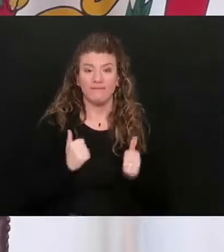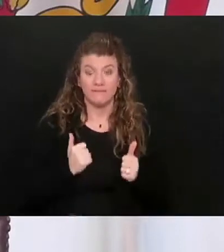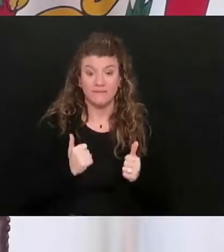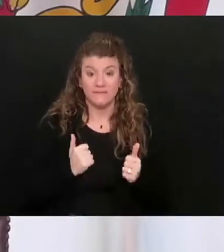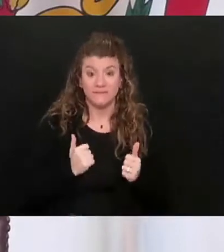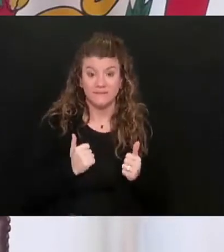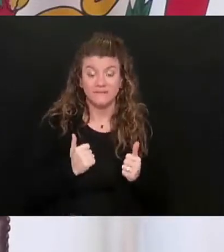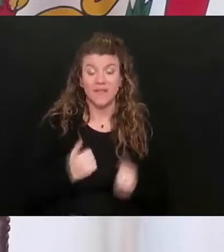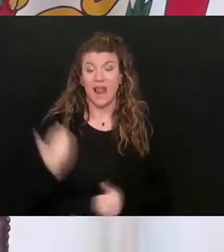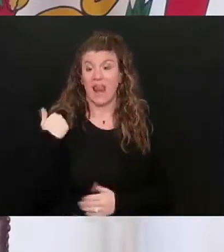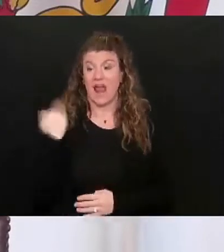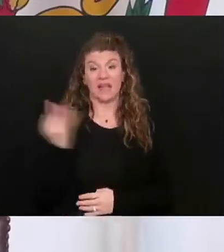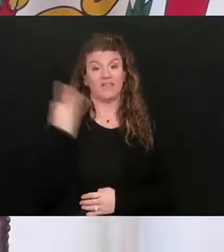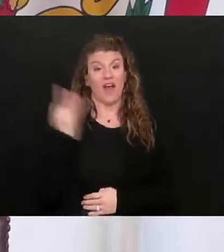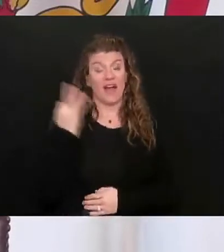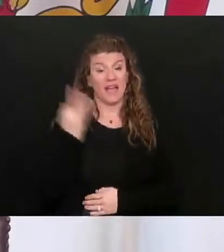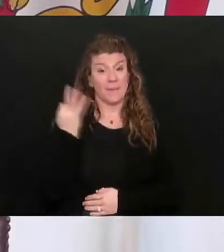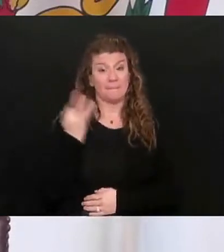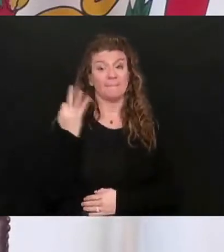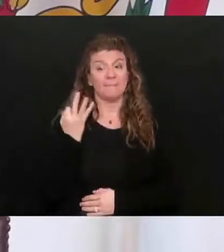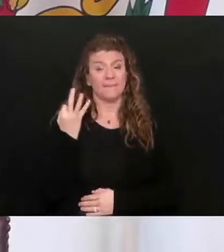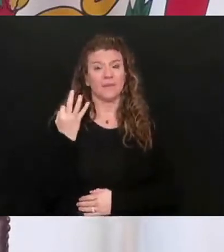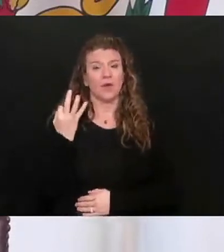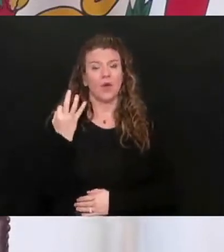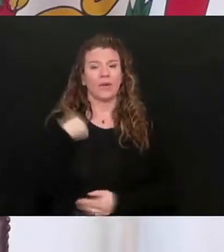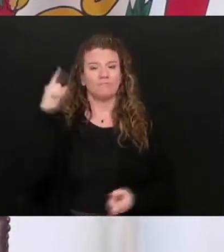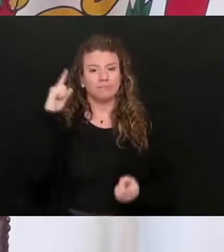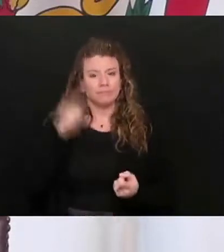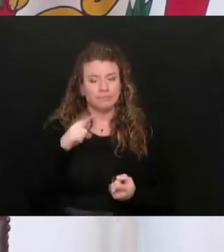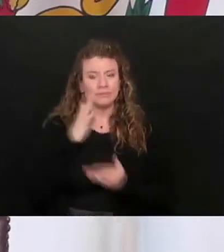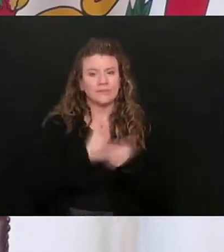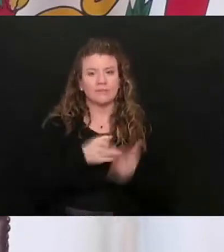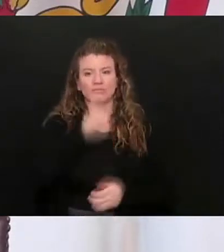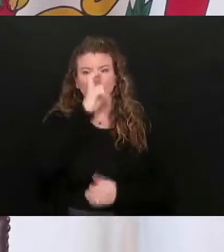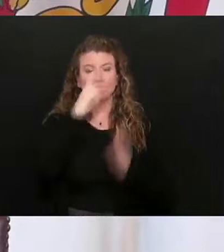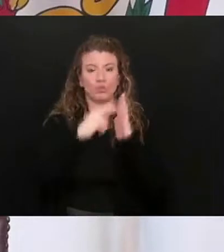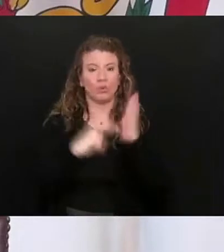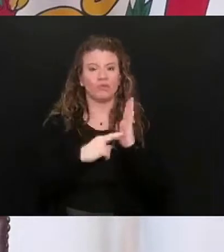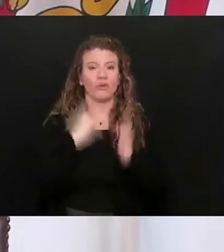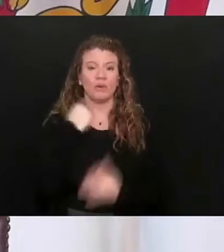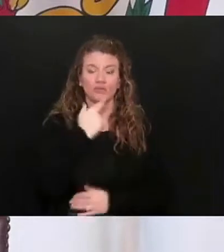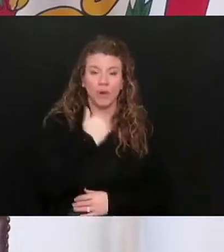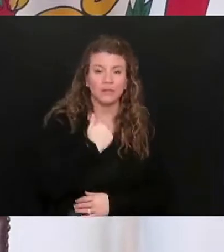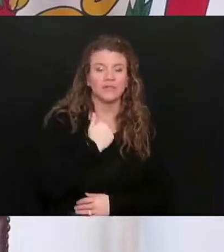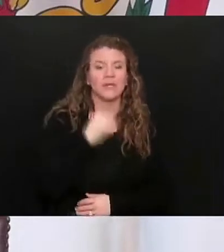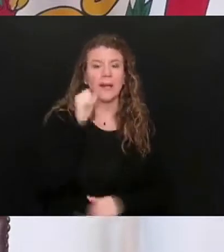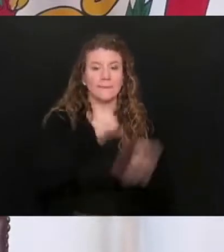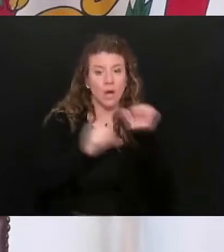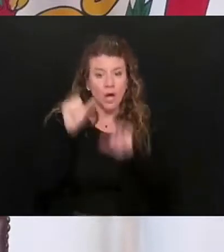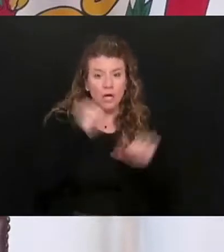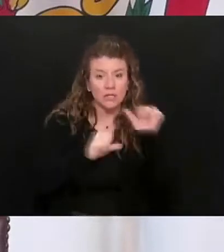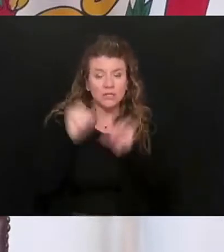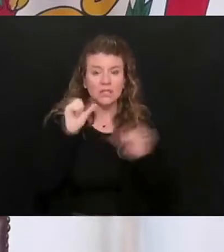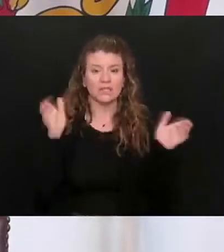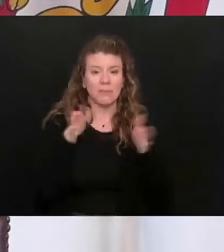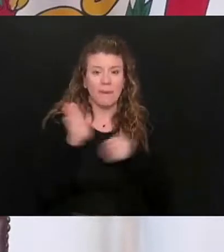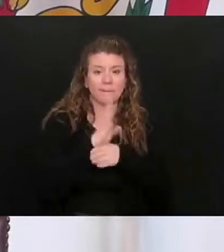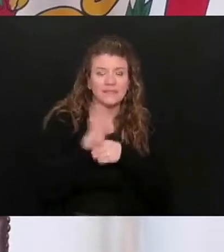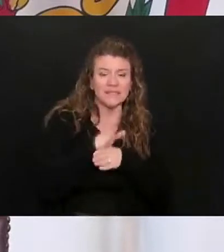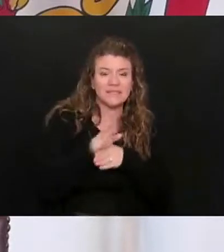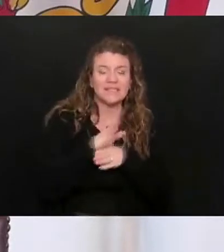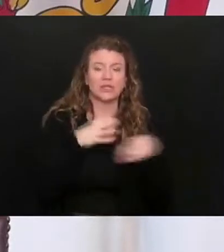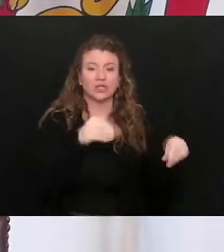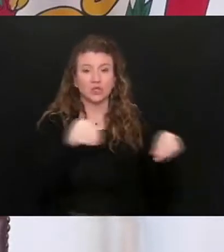On last Friday, we lessened restrictions, you know, on our restaurants and our bars and small businesses and